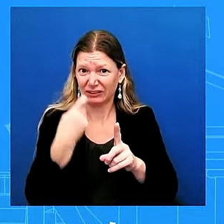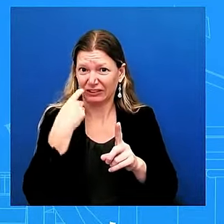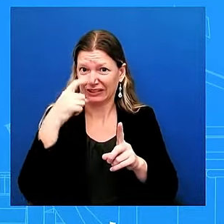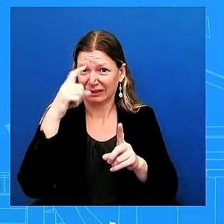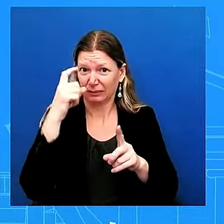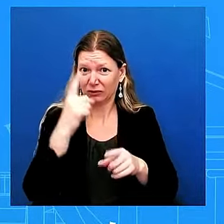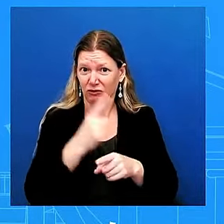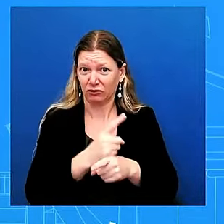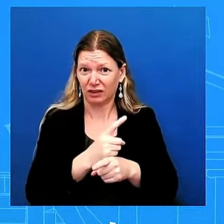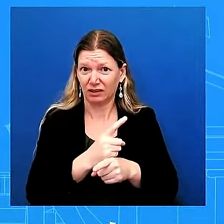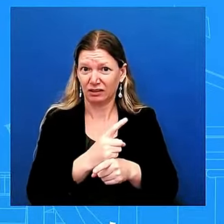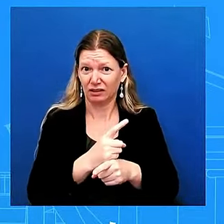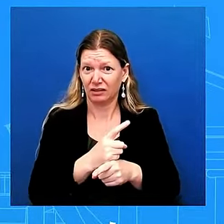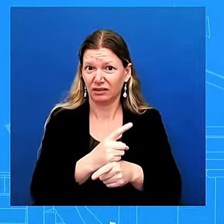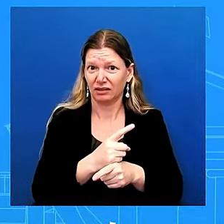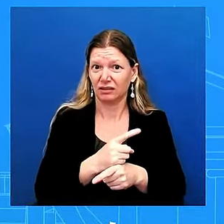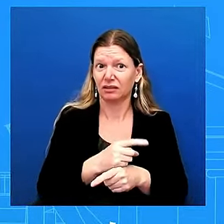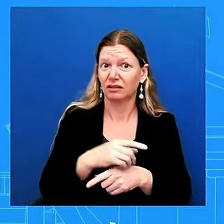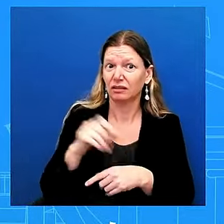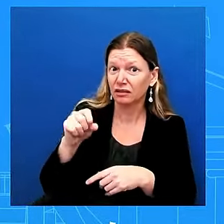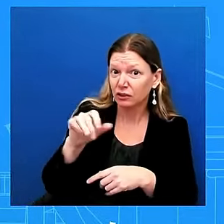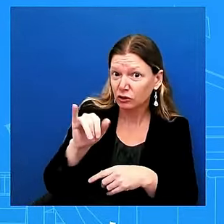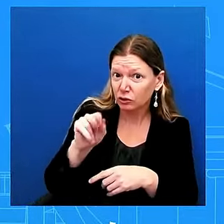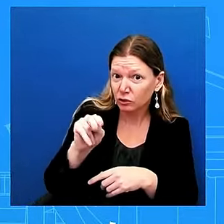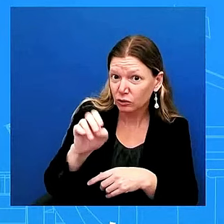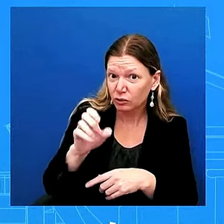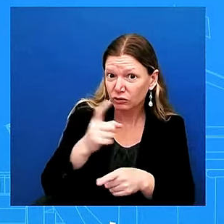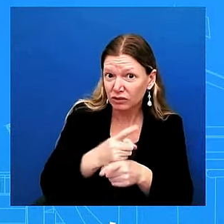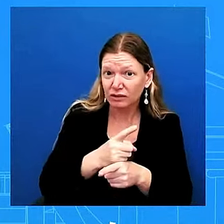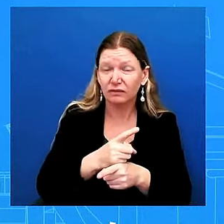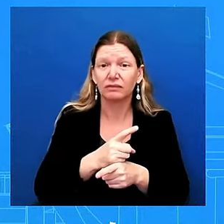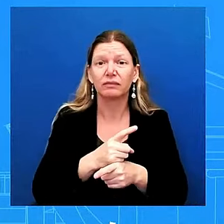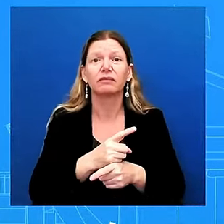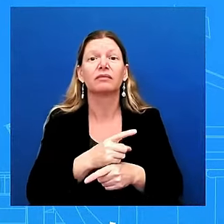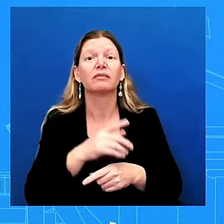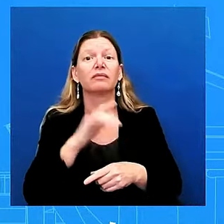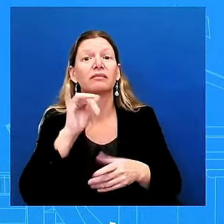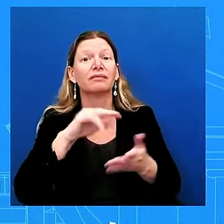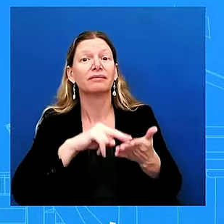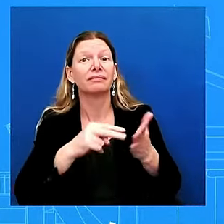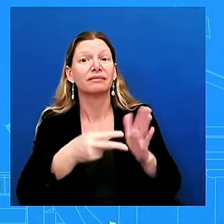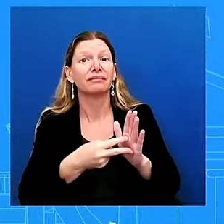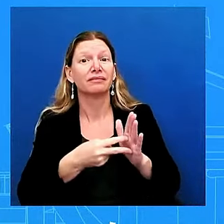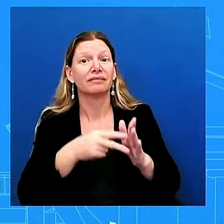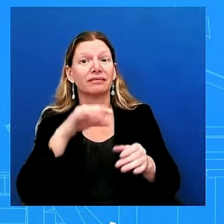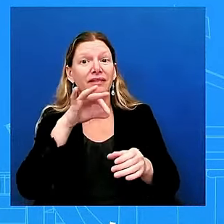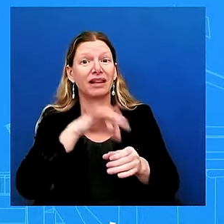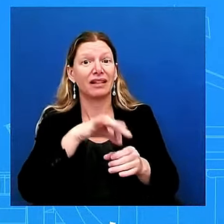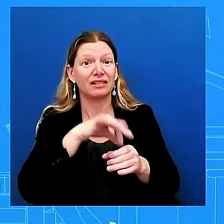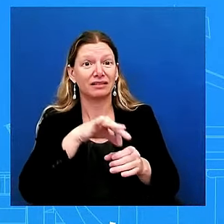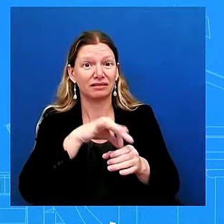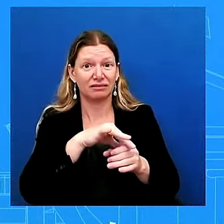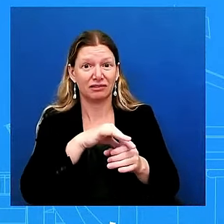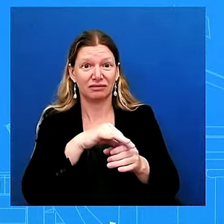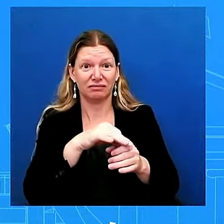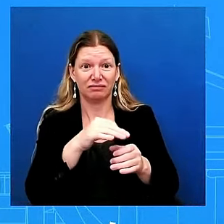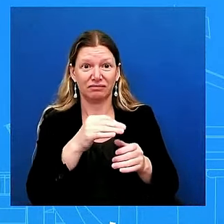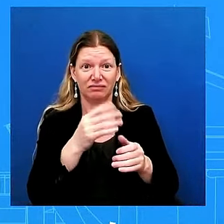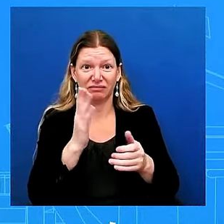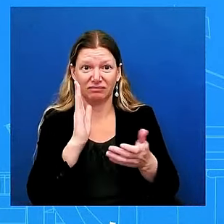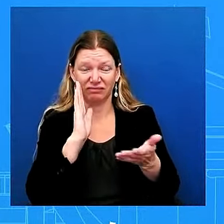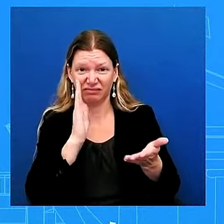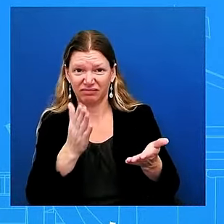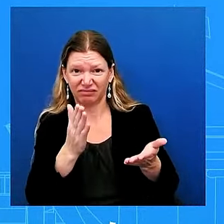carry this out beyond the election so if the administration stands is that this should continue for the months ahead basically effectively